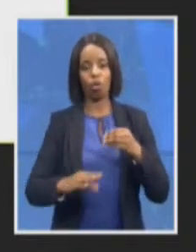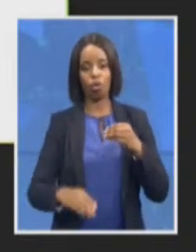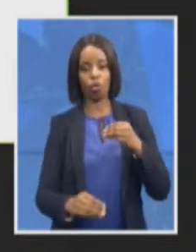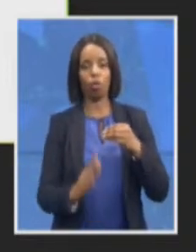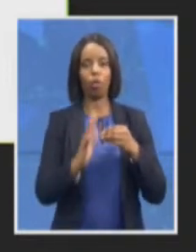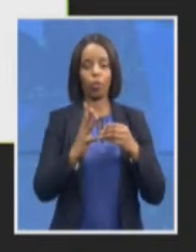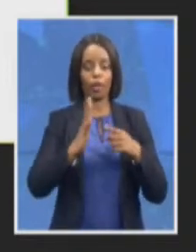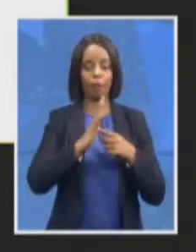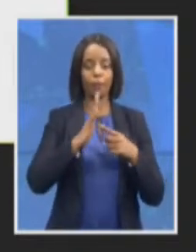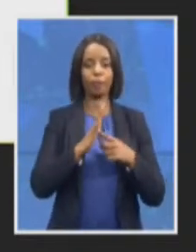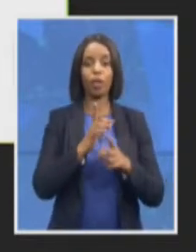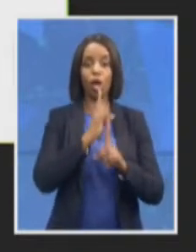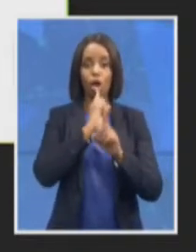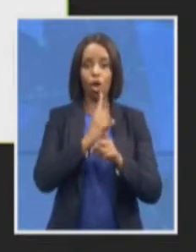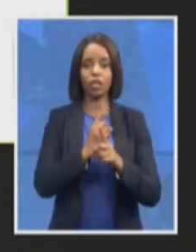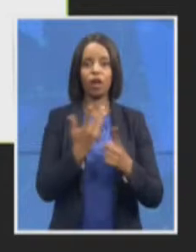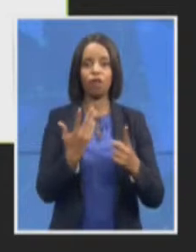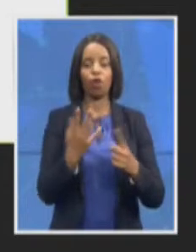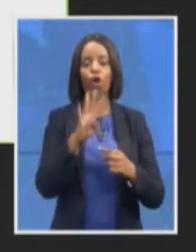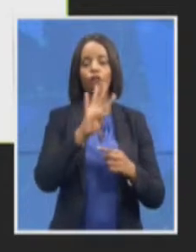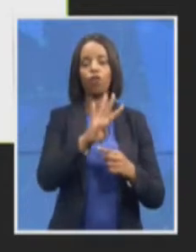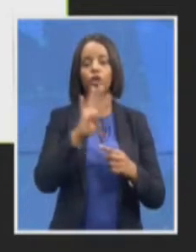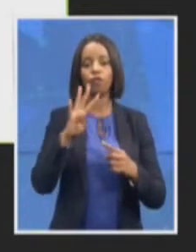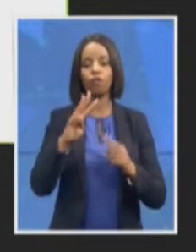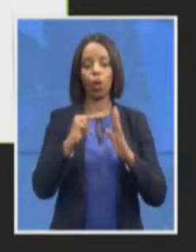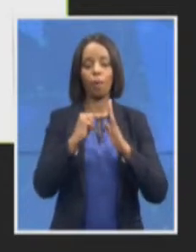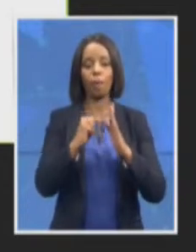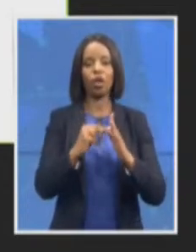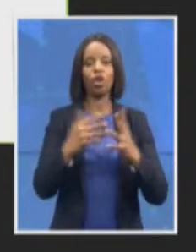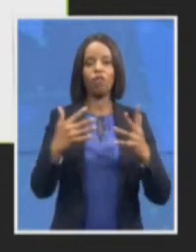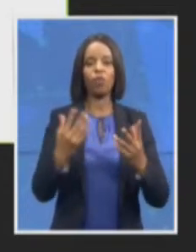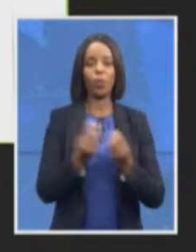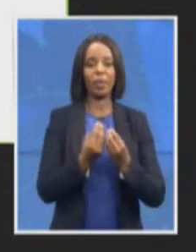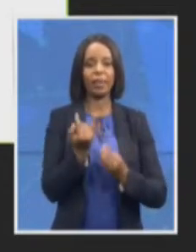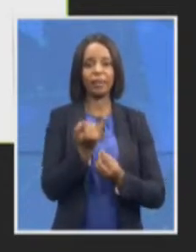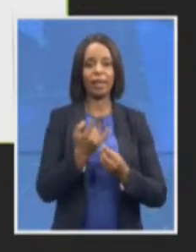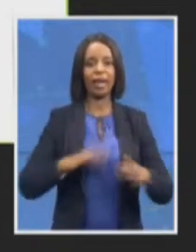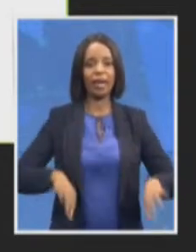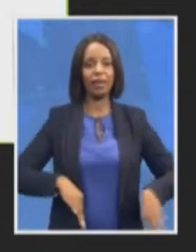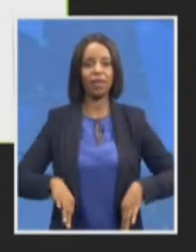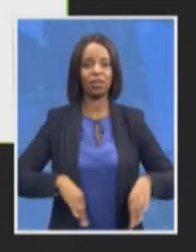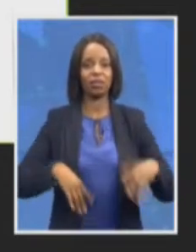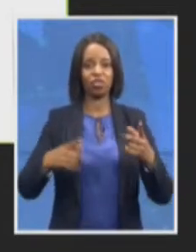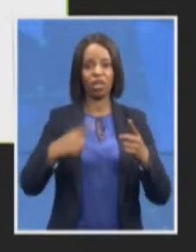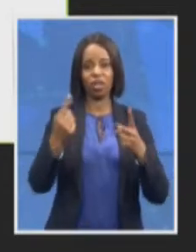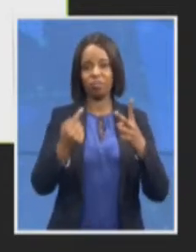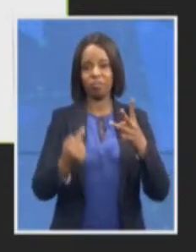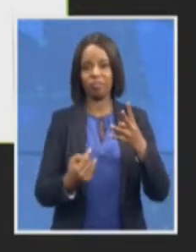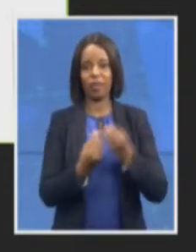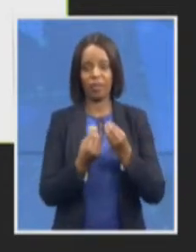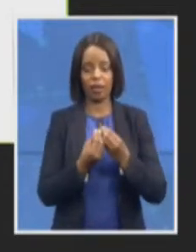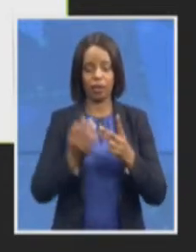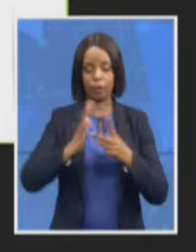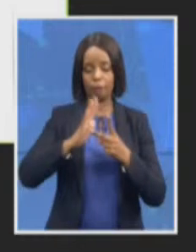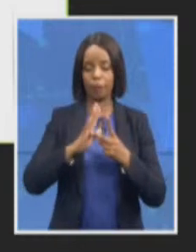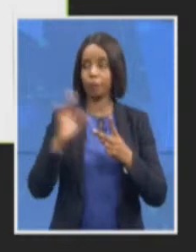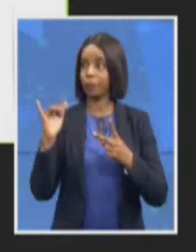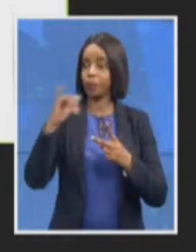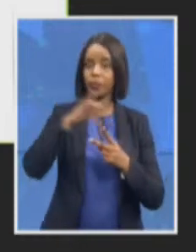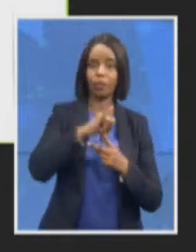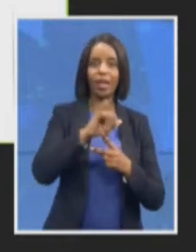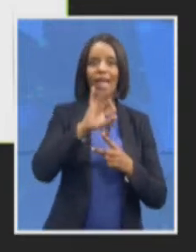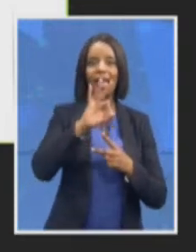property and an aircraft valued at 3 million US dollars if you convert that into rent